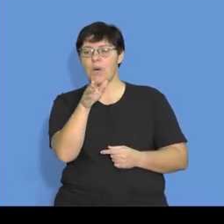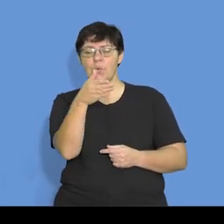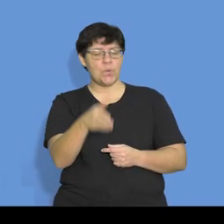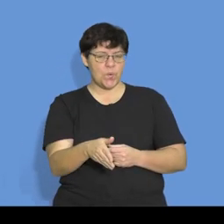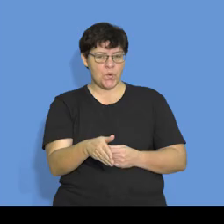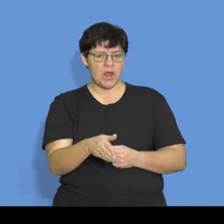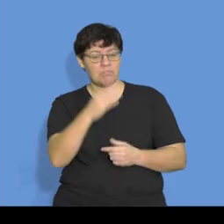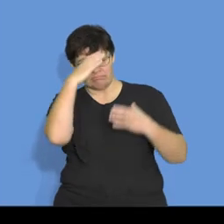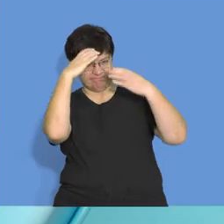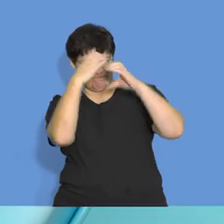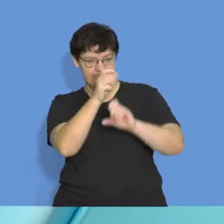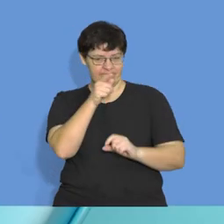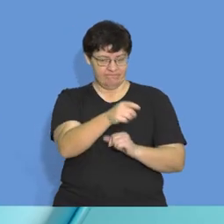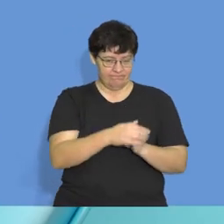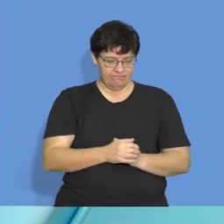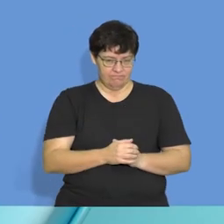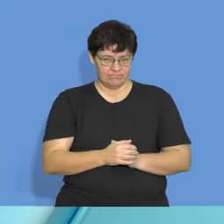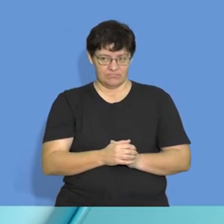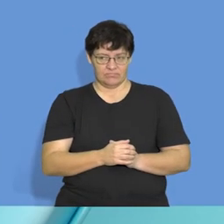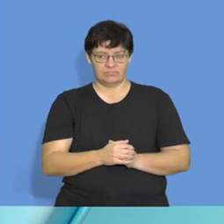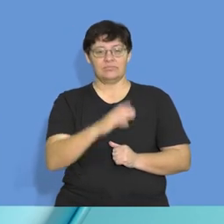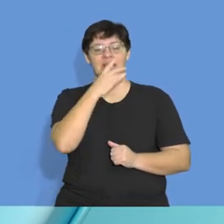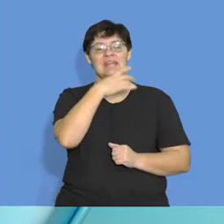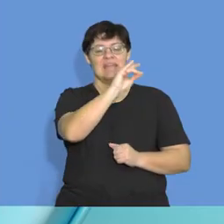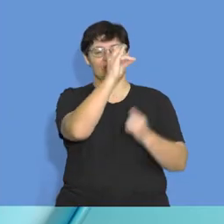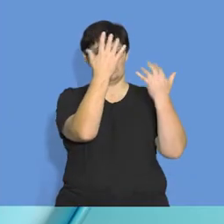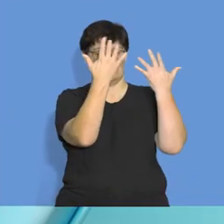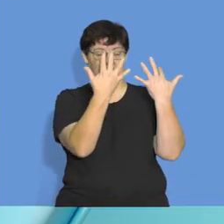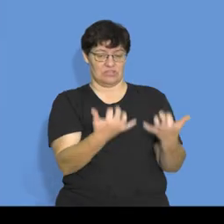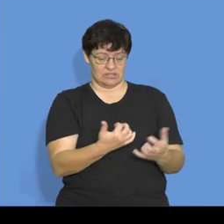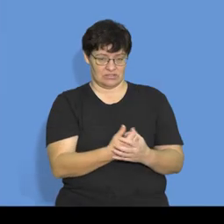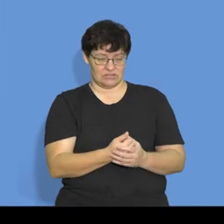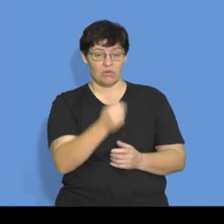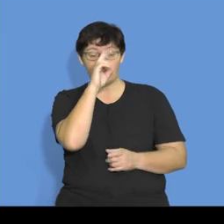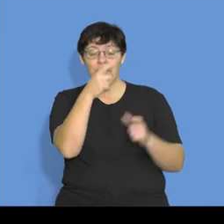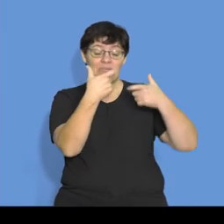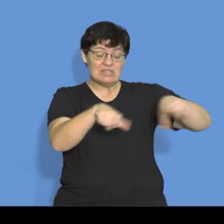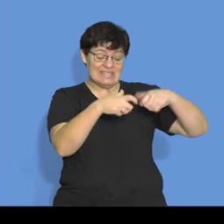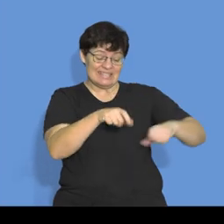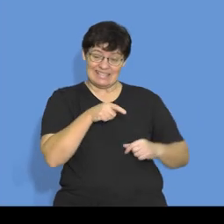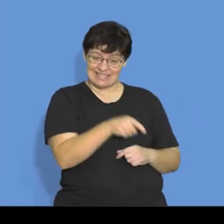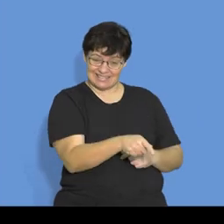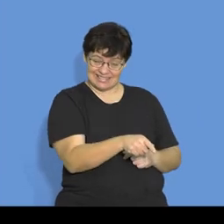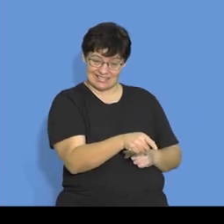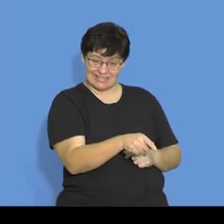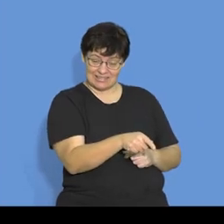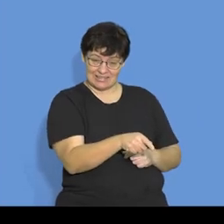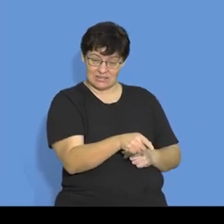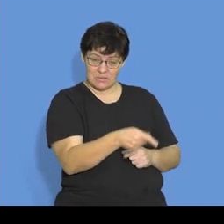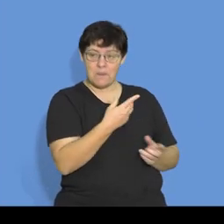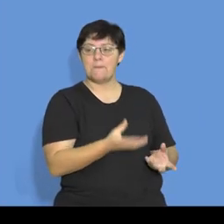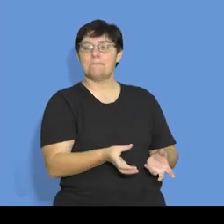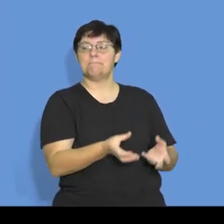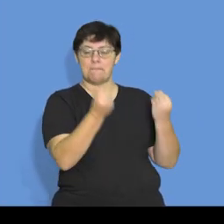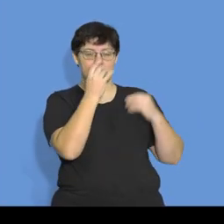draw your attention to the cash budget. Remember, under your receipts, you're going to have all